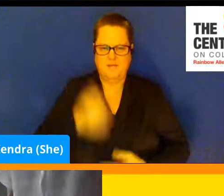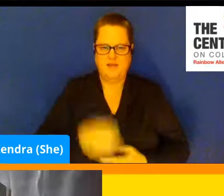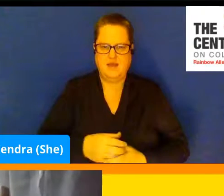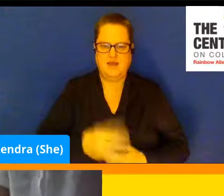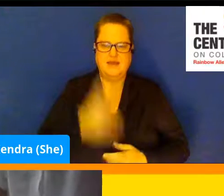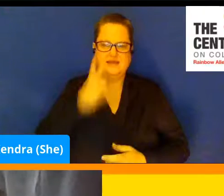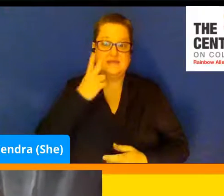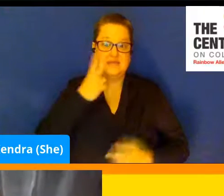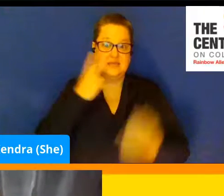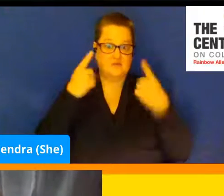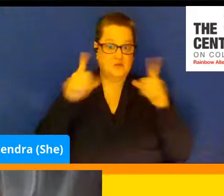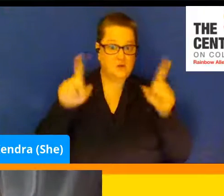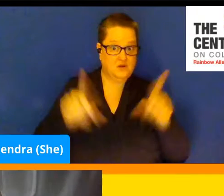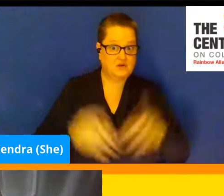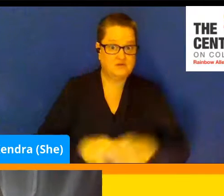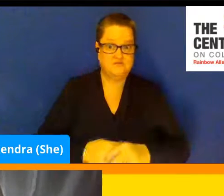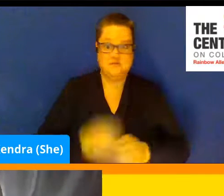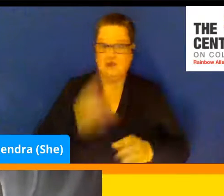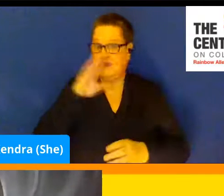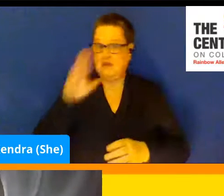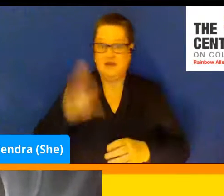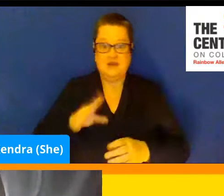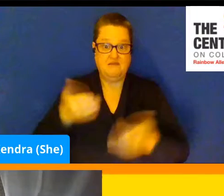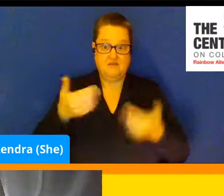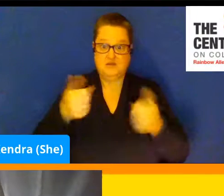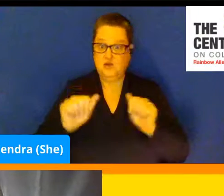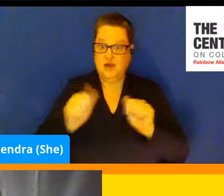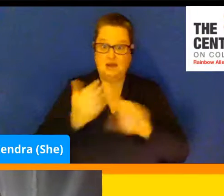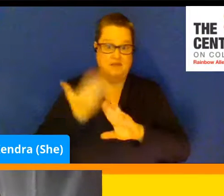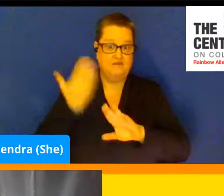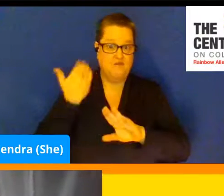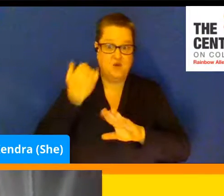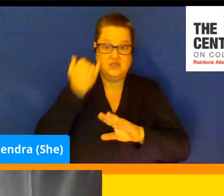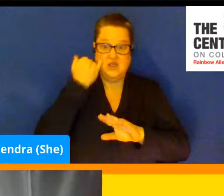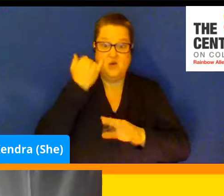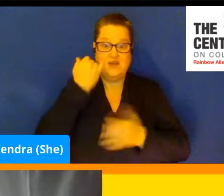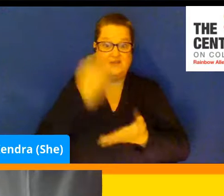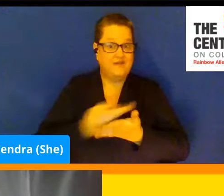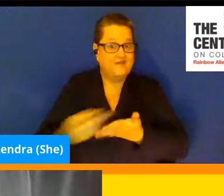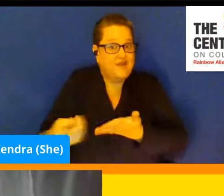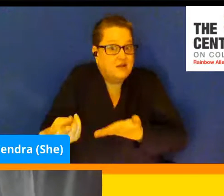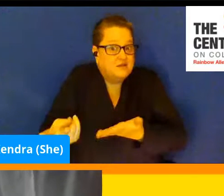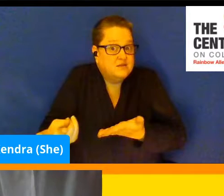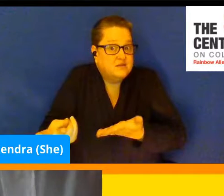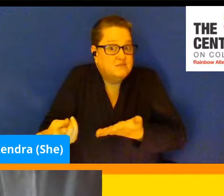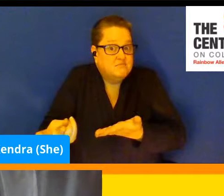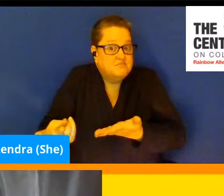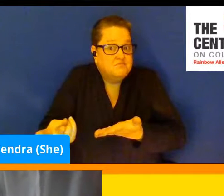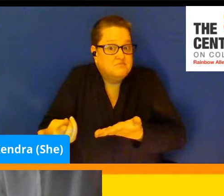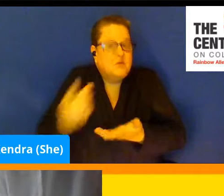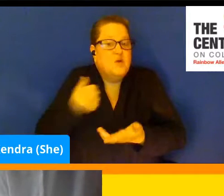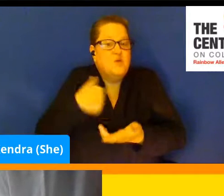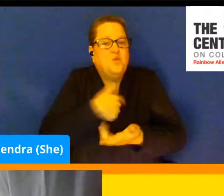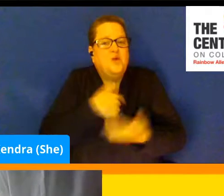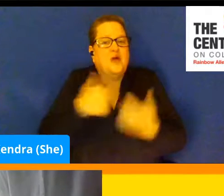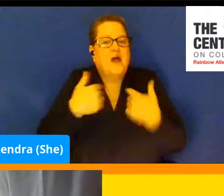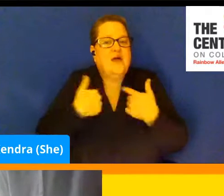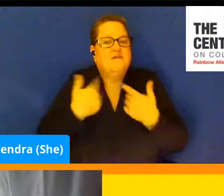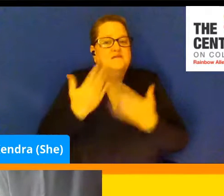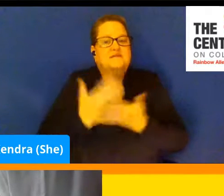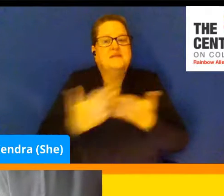how this goes. I've never tried this before. So if it fails miserably, we'll have something to share together.